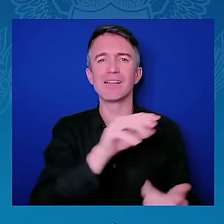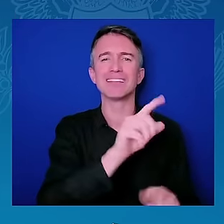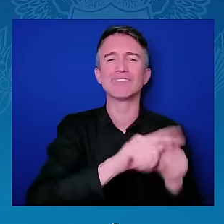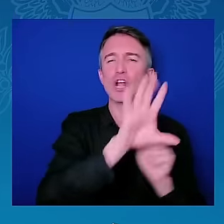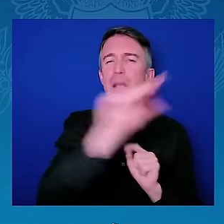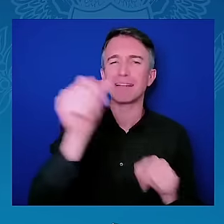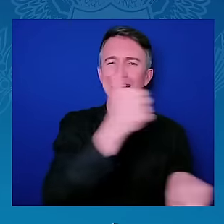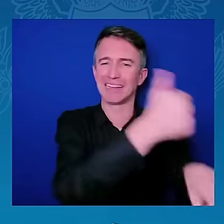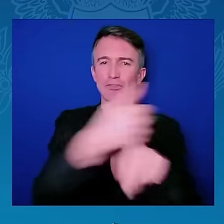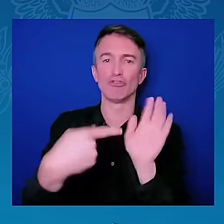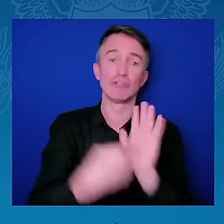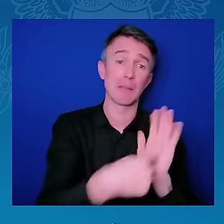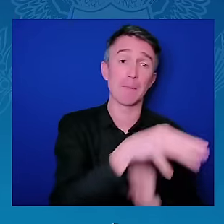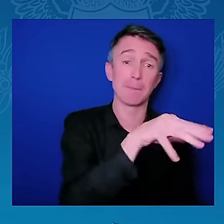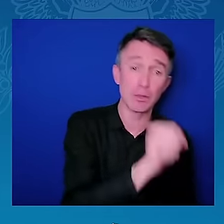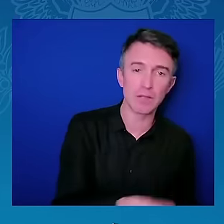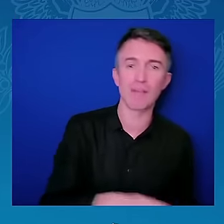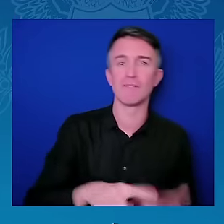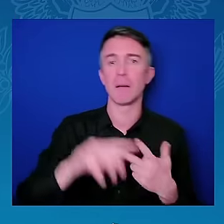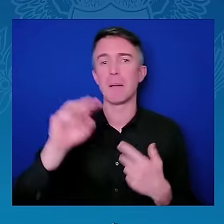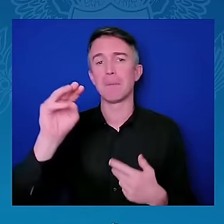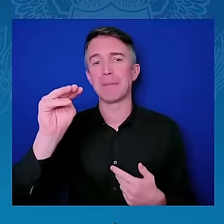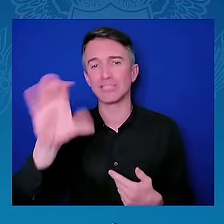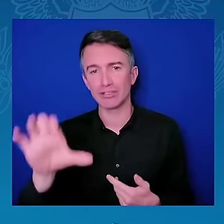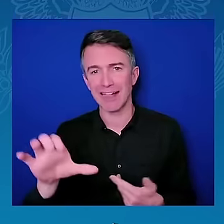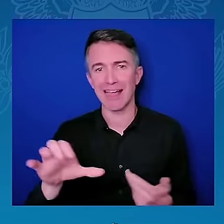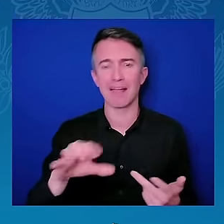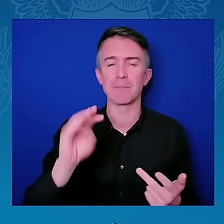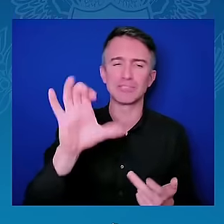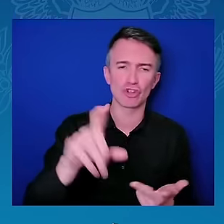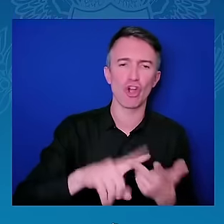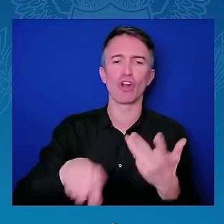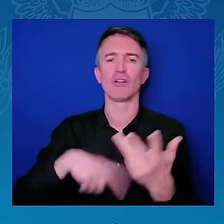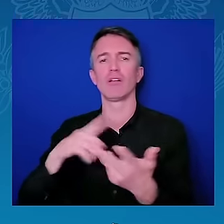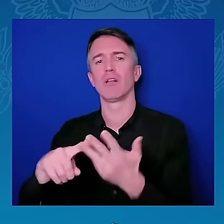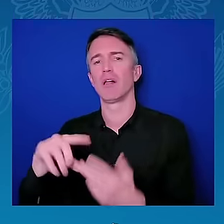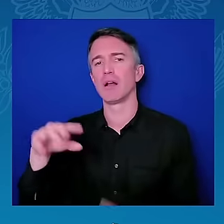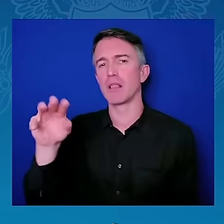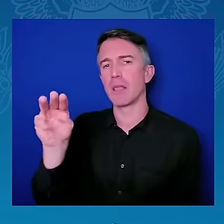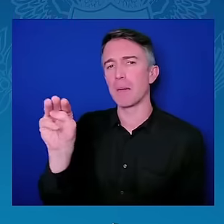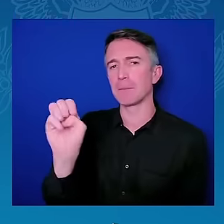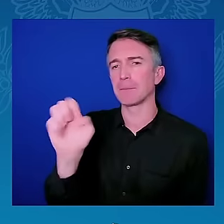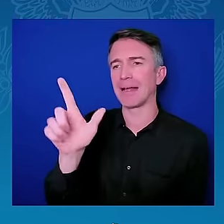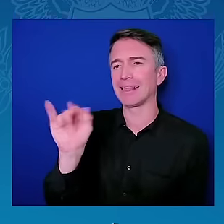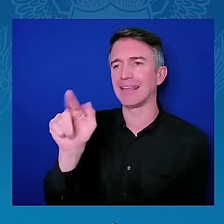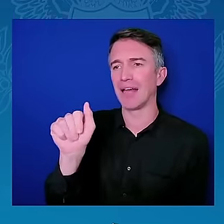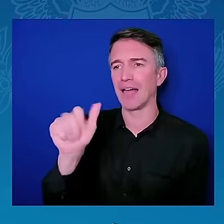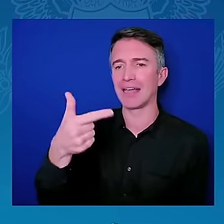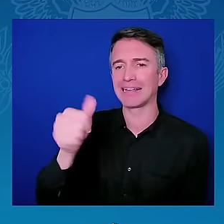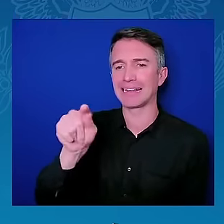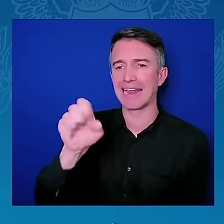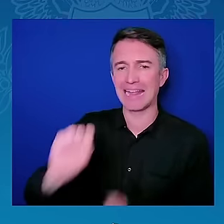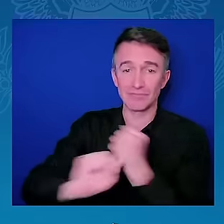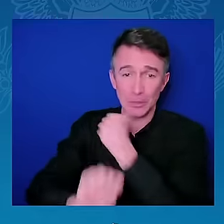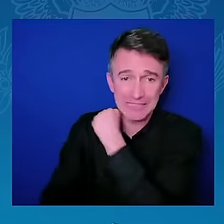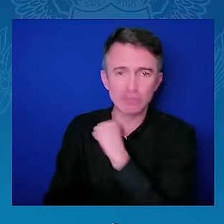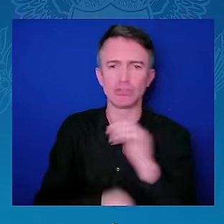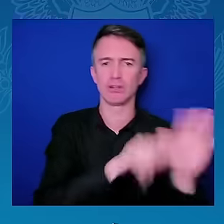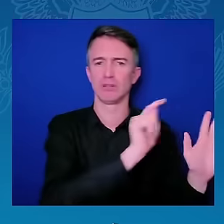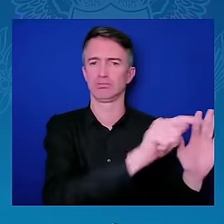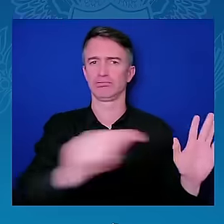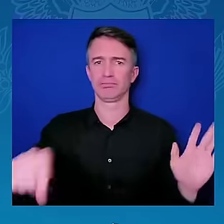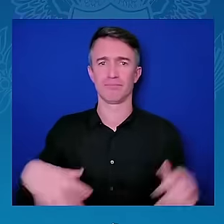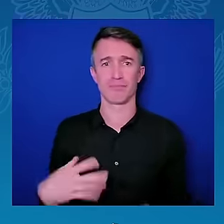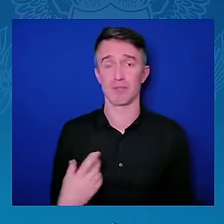earliest to contribute, as much as $10 million for the women in digital inclusion focused on women, the Ford Foundation.